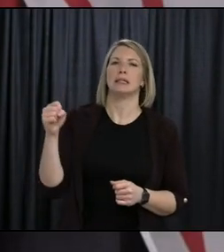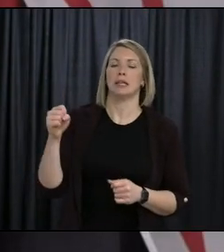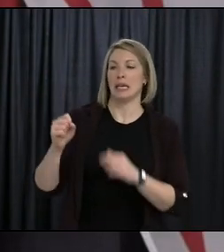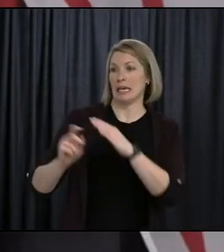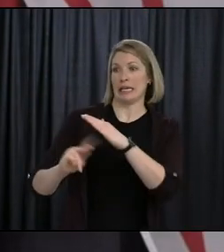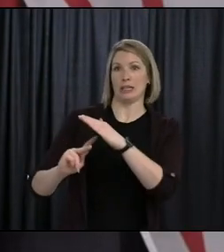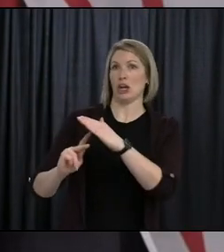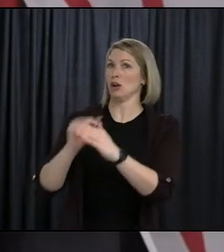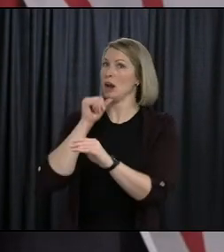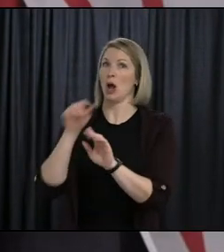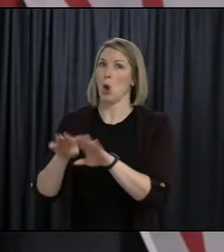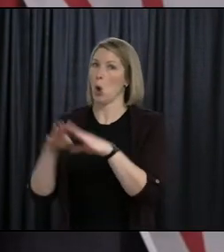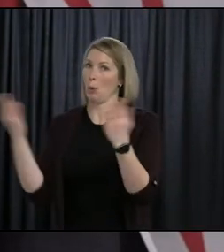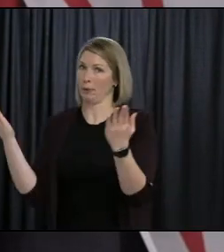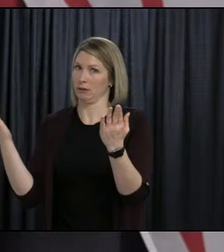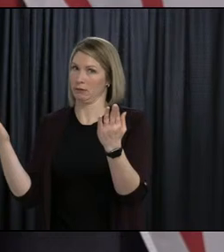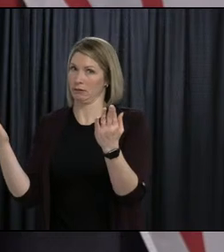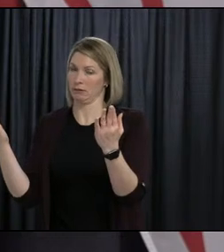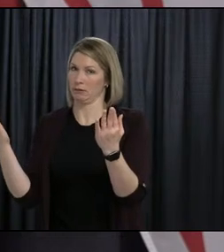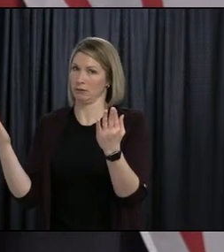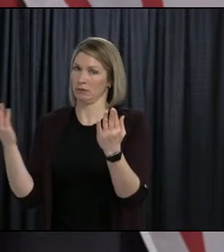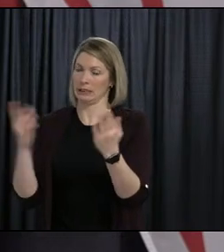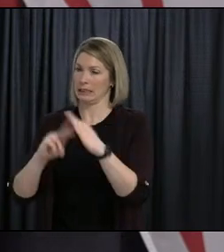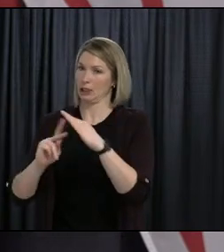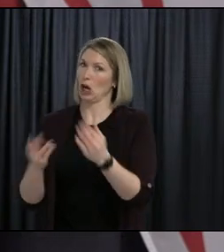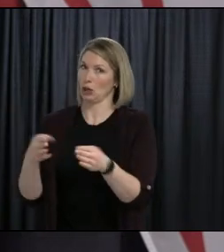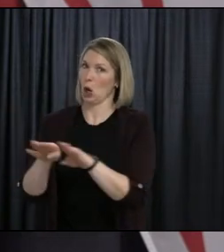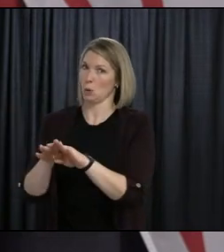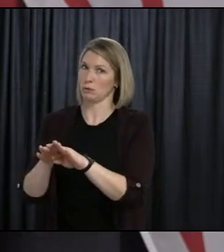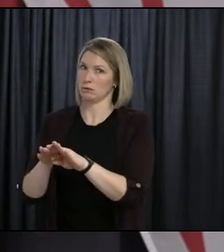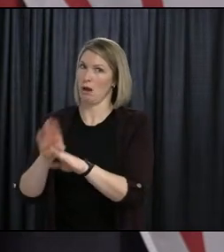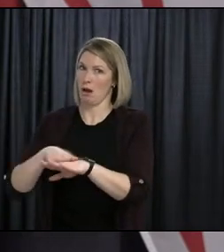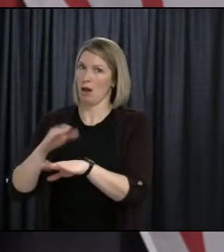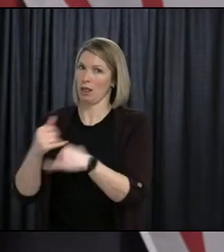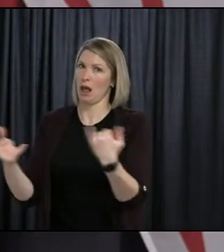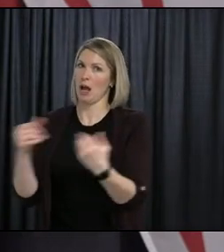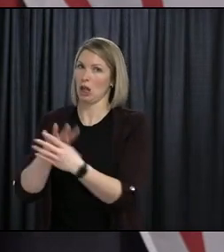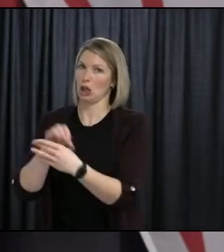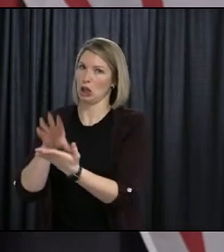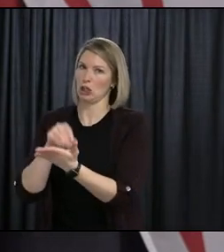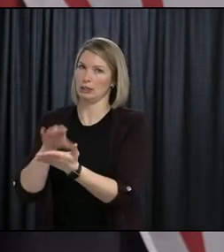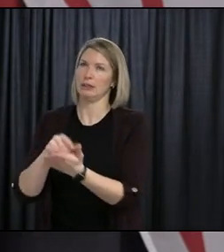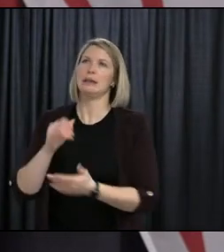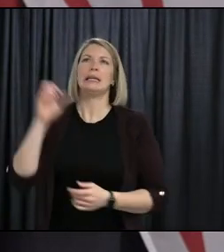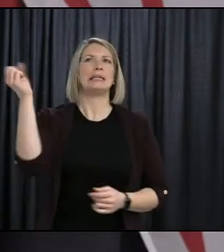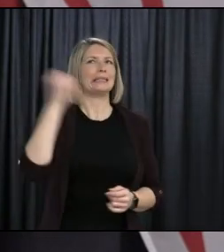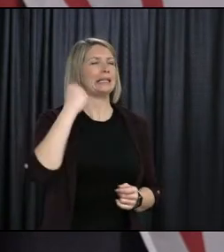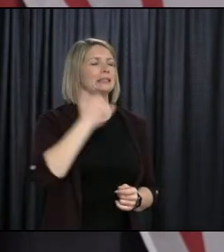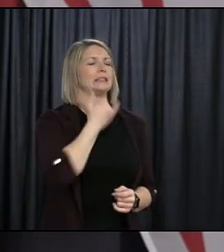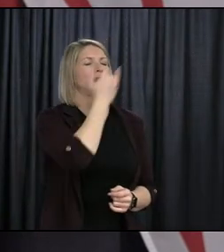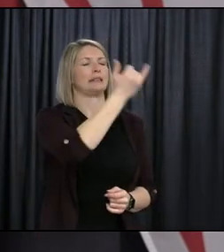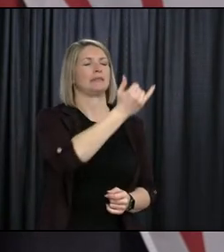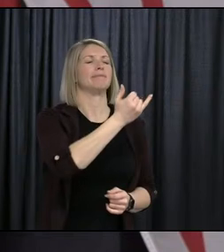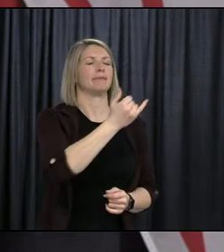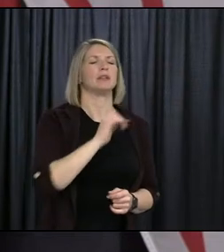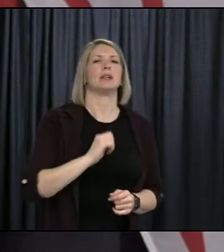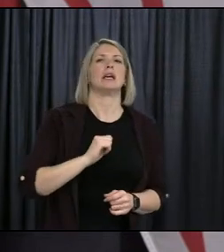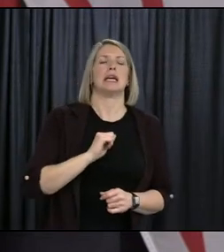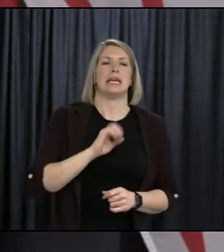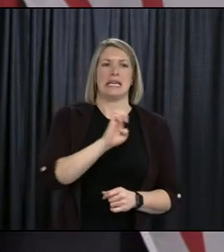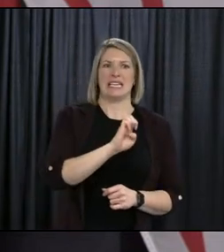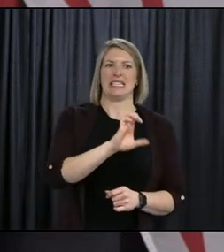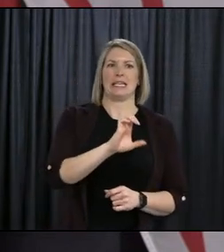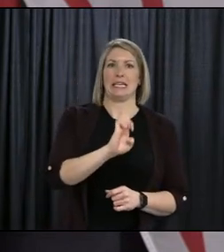is not open. Early childhood education. Sorry, yeah, my mistake. Yeah, the early childhood, yes. Yeah.